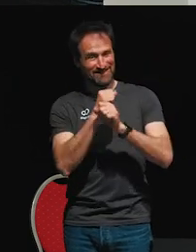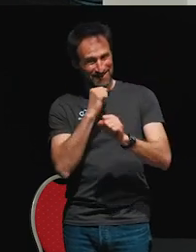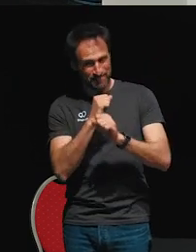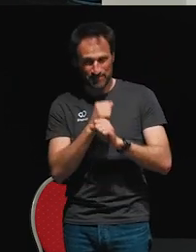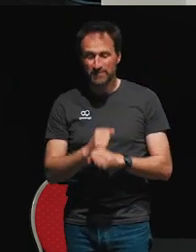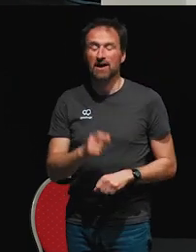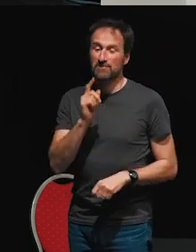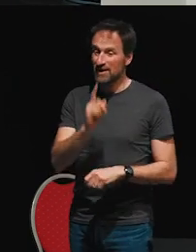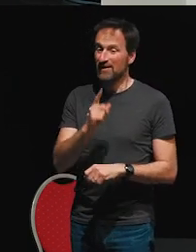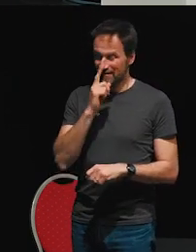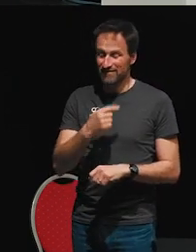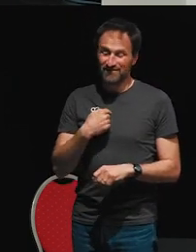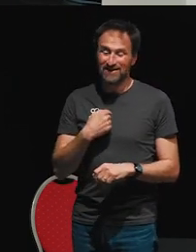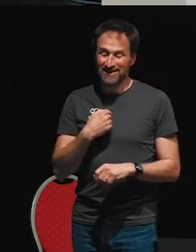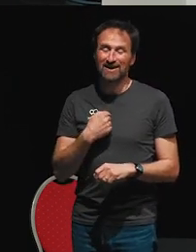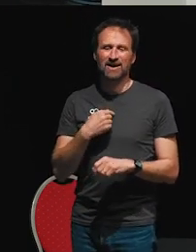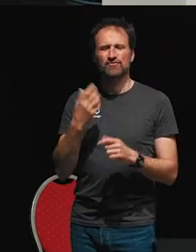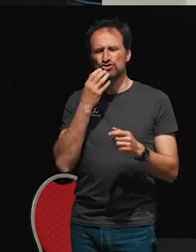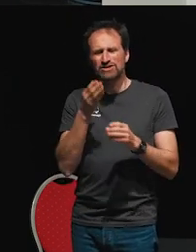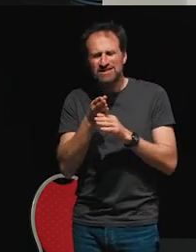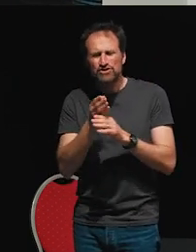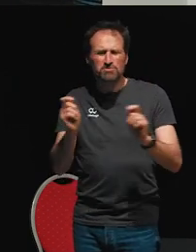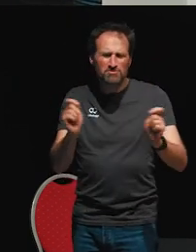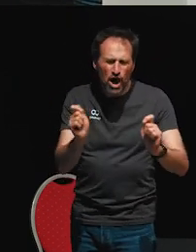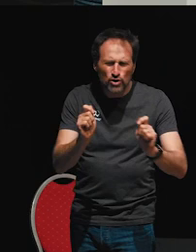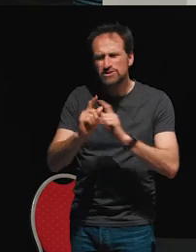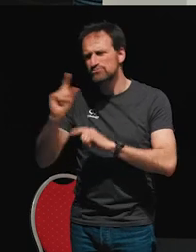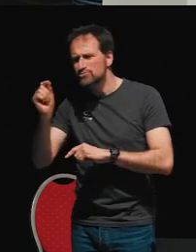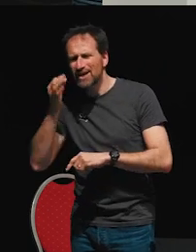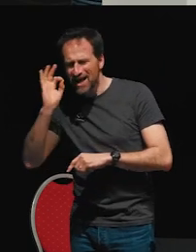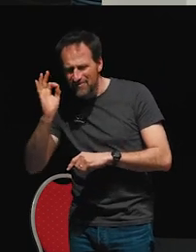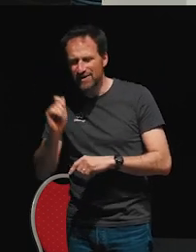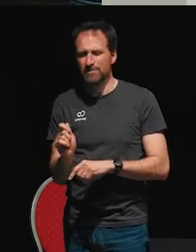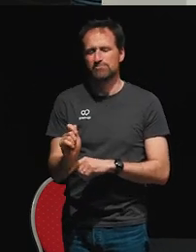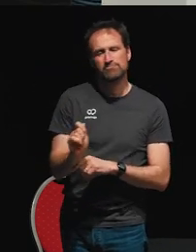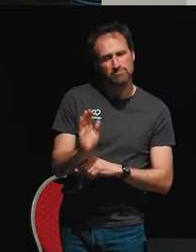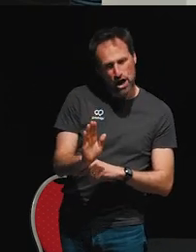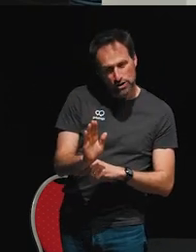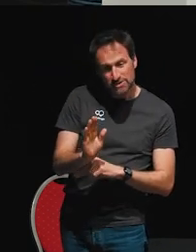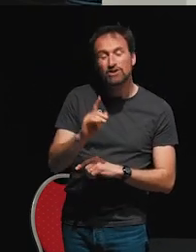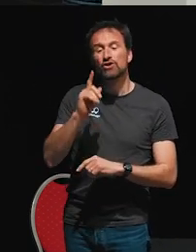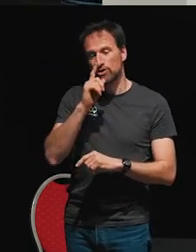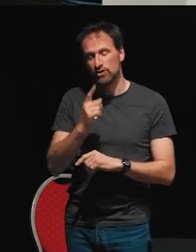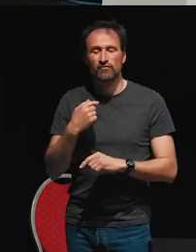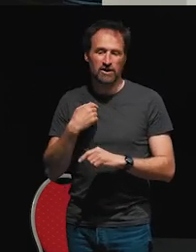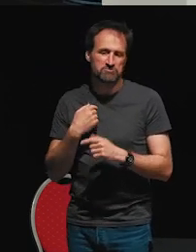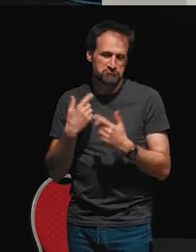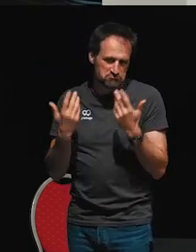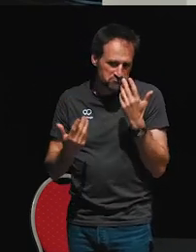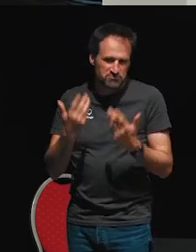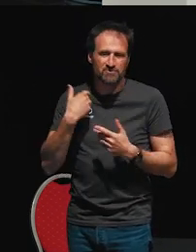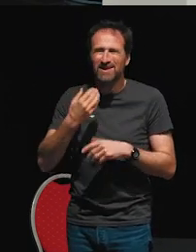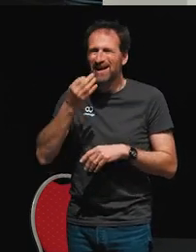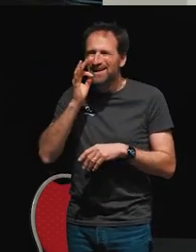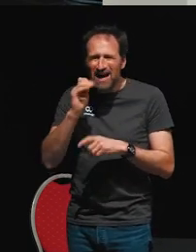Then if you want to take a break, maybe go get a coffee. You can pause it. And then if you're me, eventually you realize your